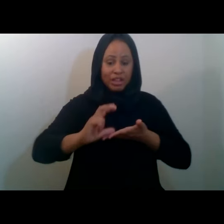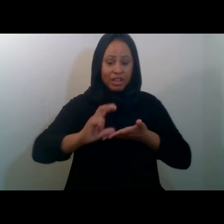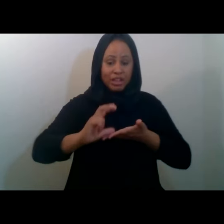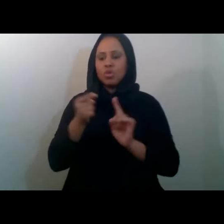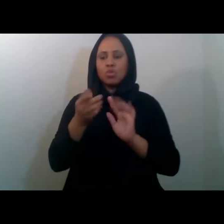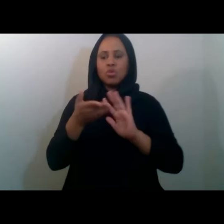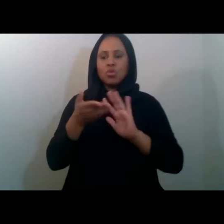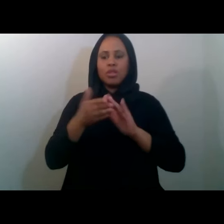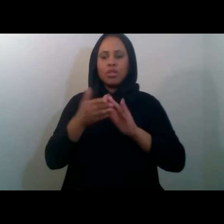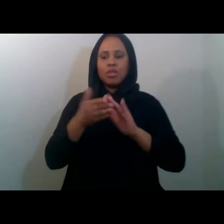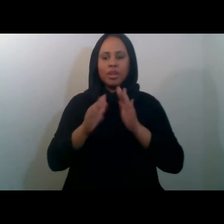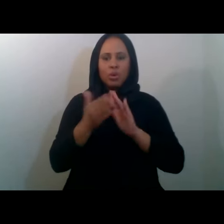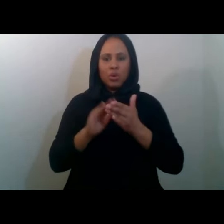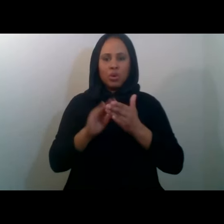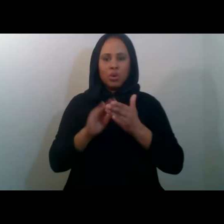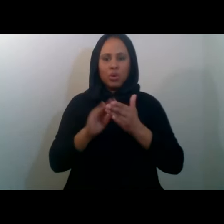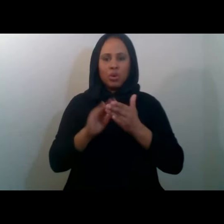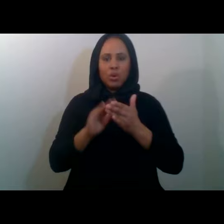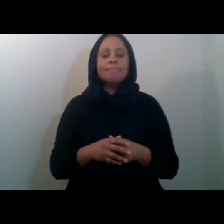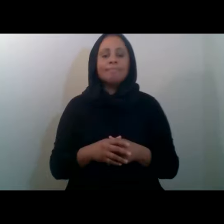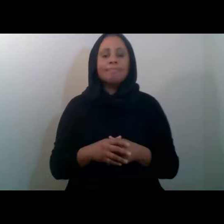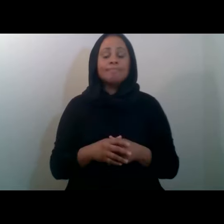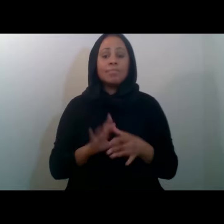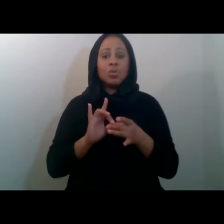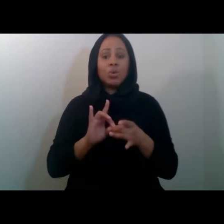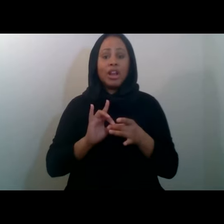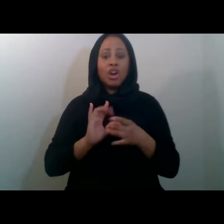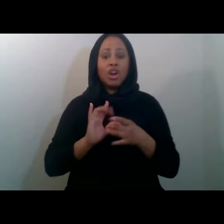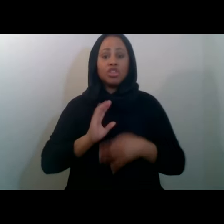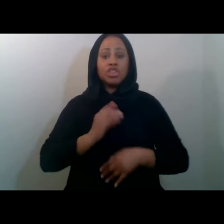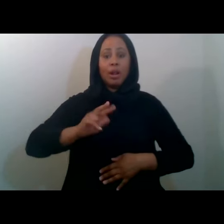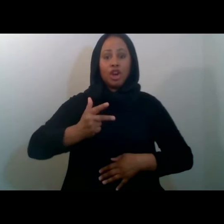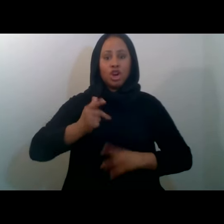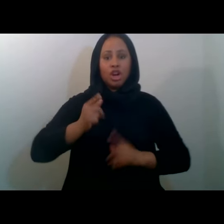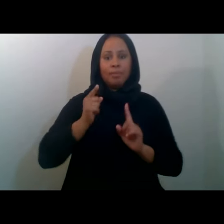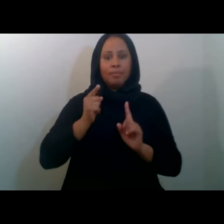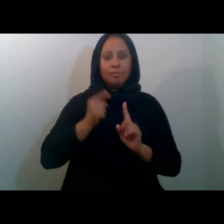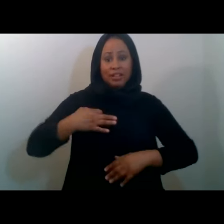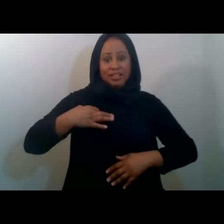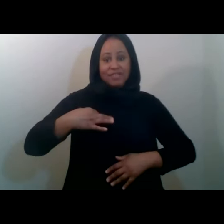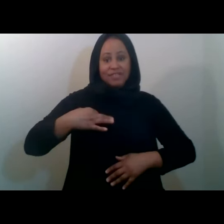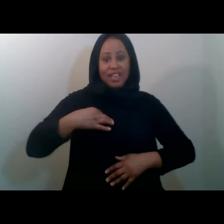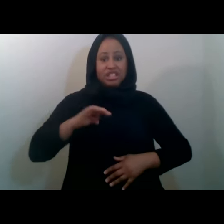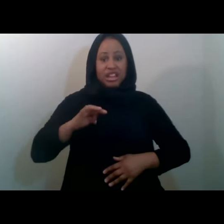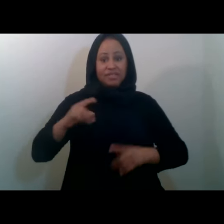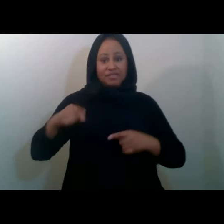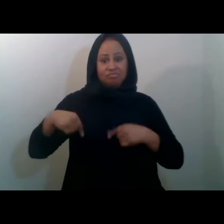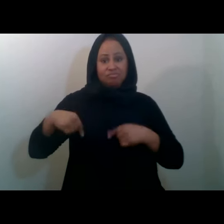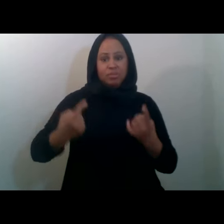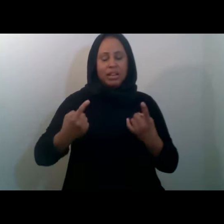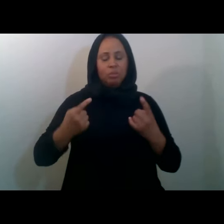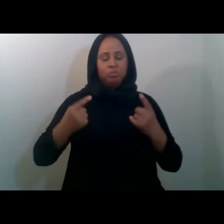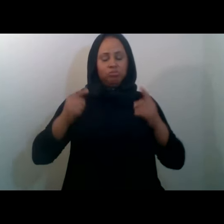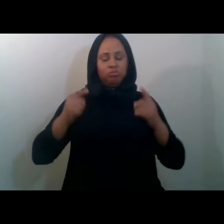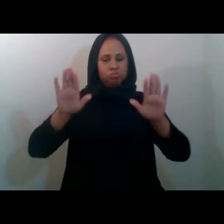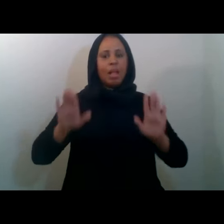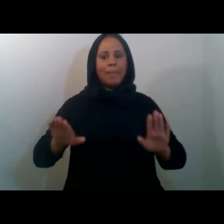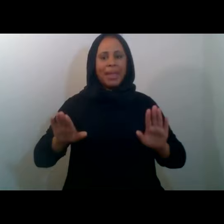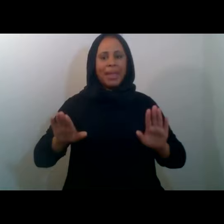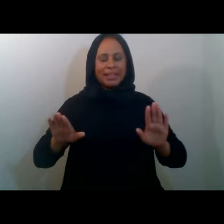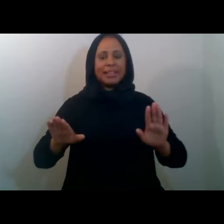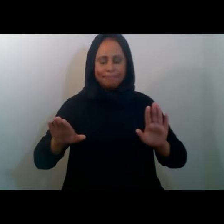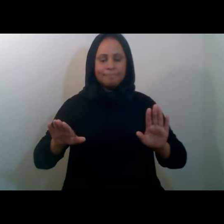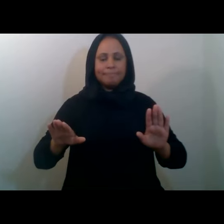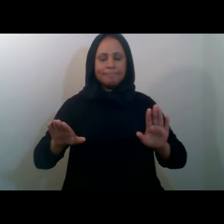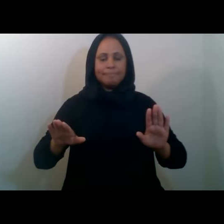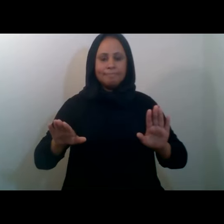to our third point. So, our volunteer staff has been amazing. The capabilities of MCC